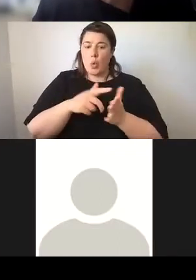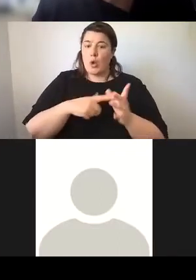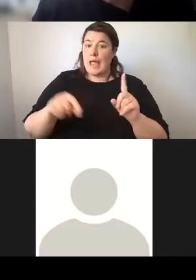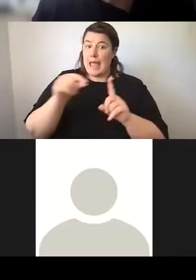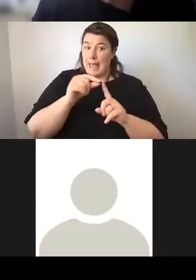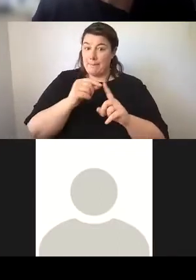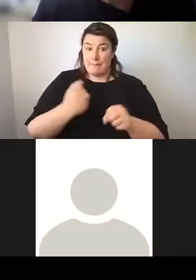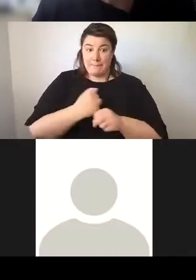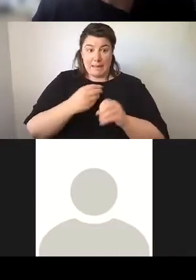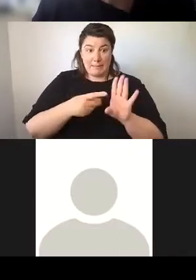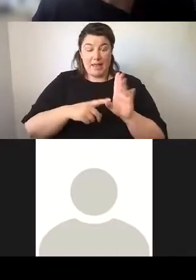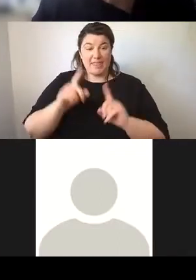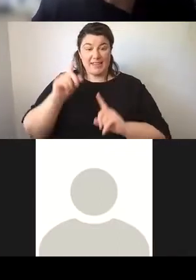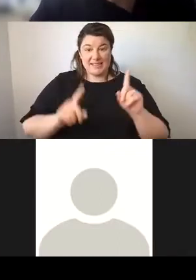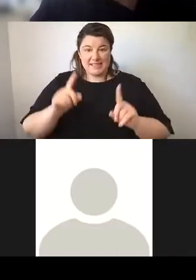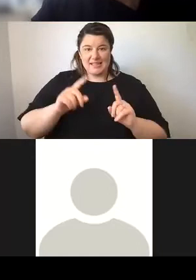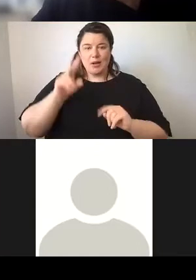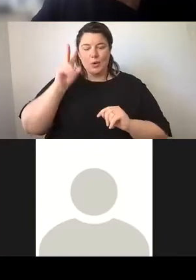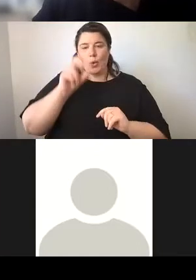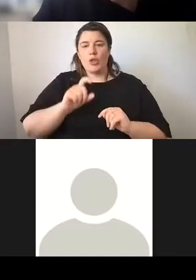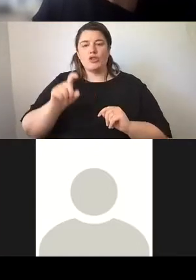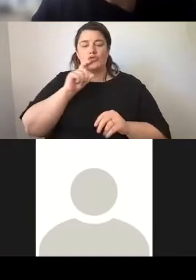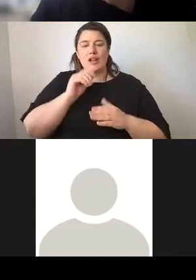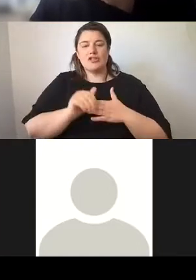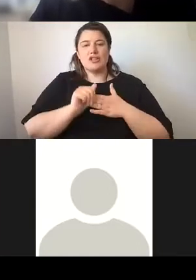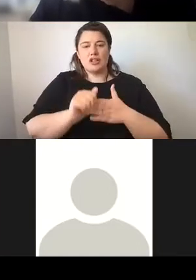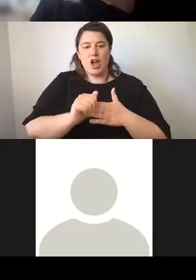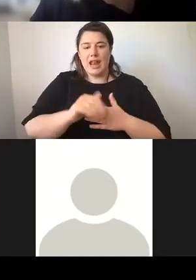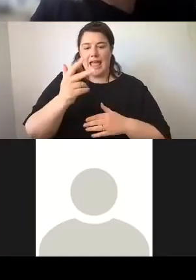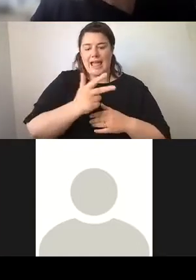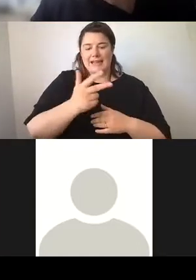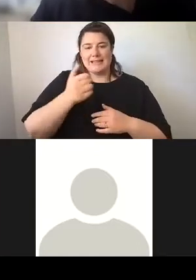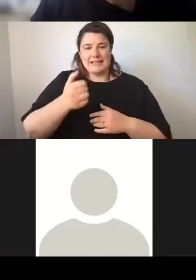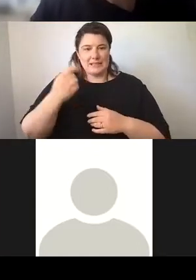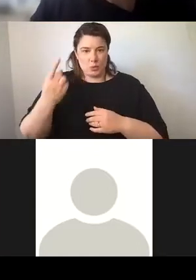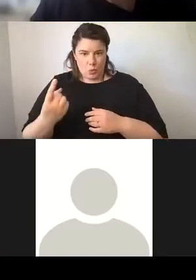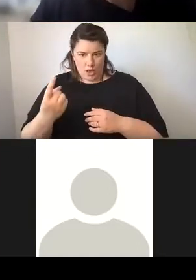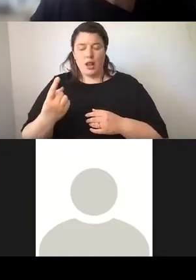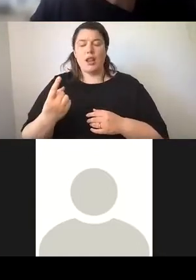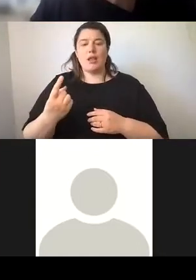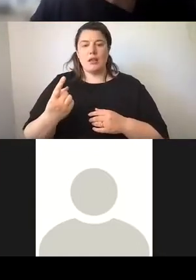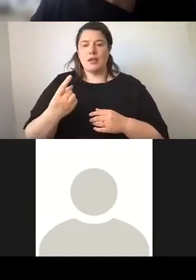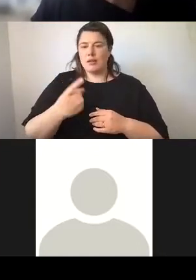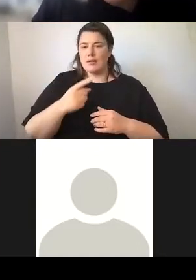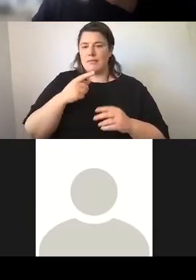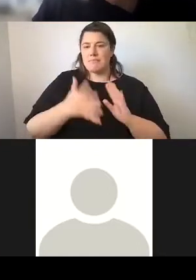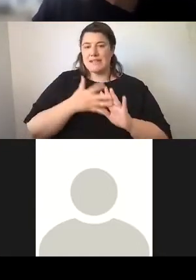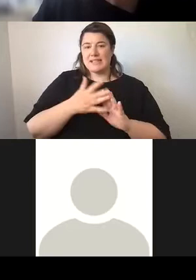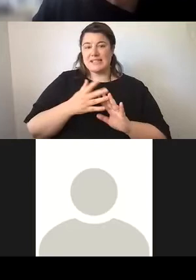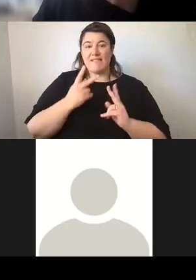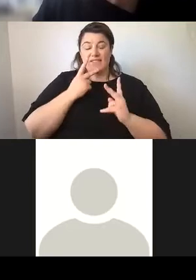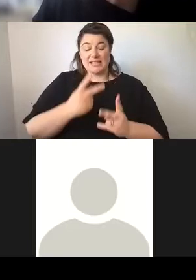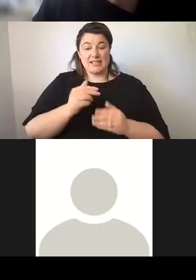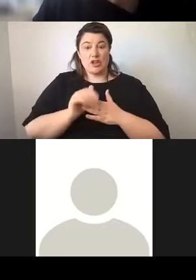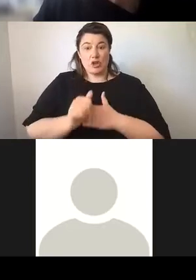city, which is called The Stranger's Guide, Sydney 1861. And it takes a visitor's guidebook